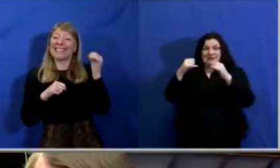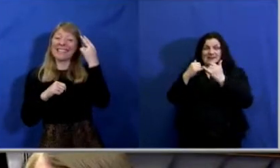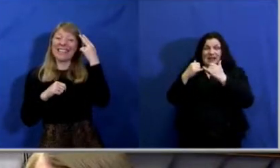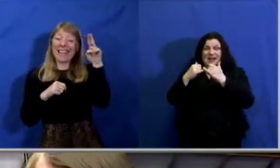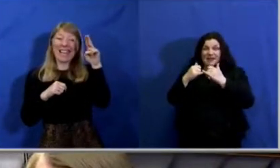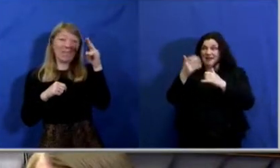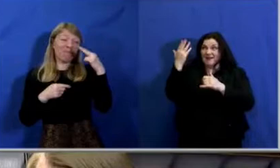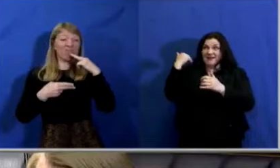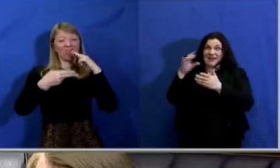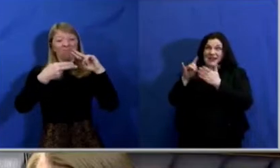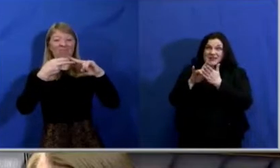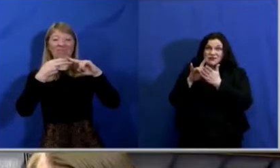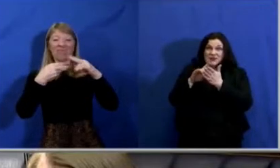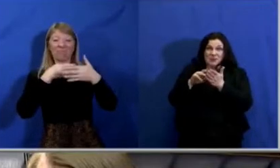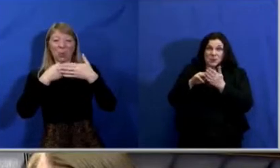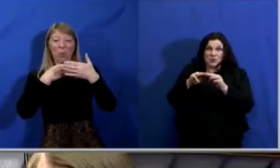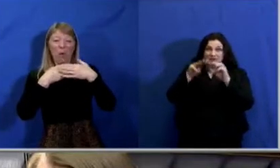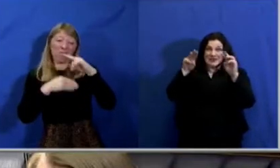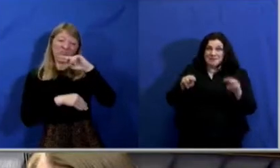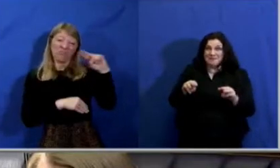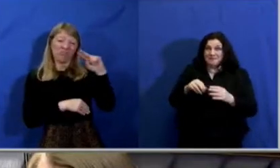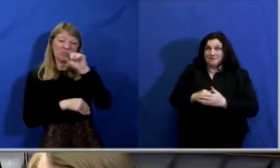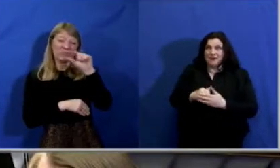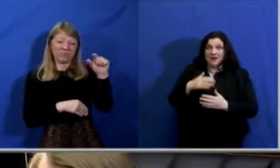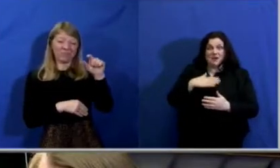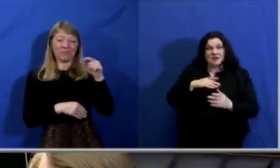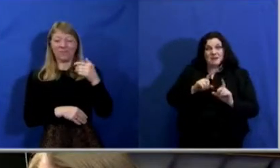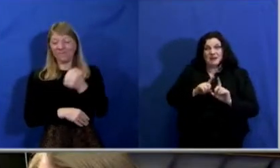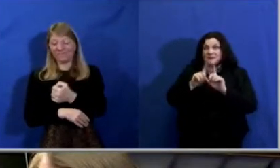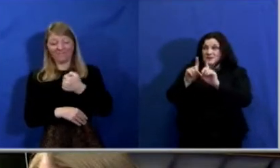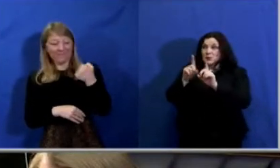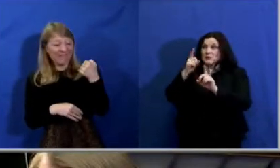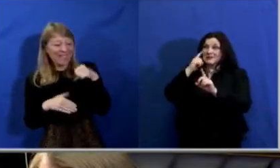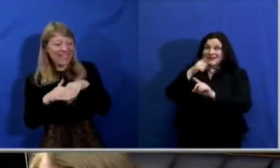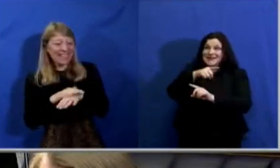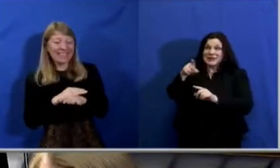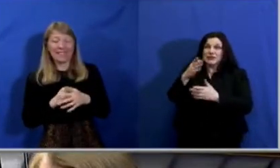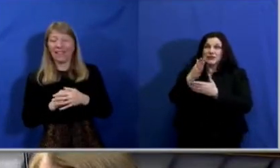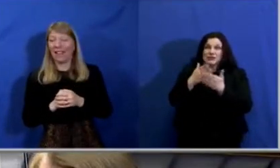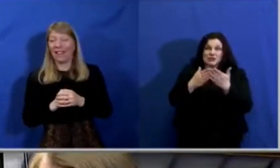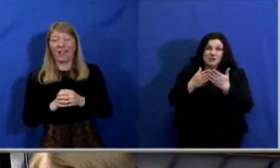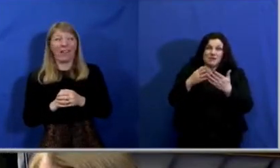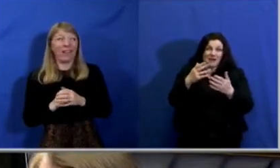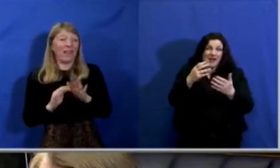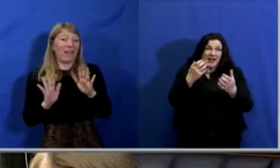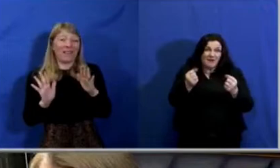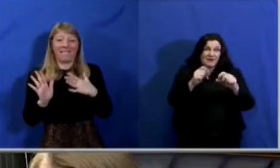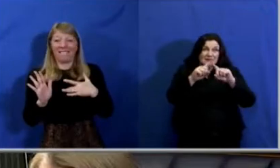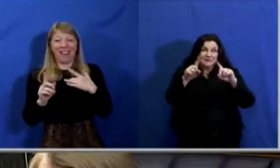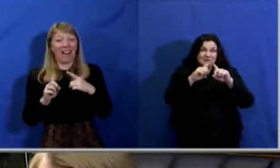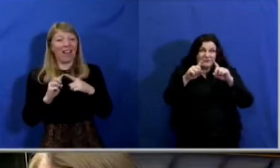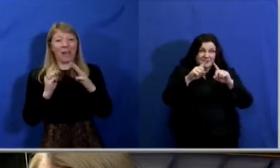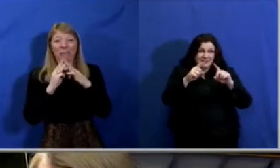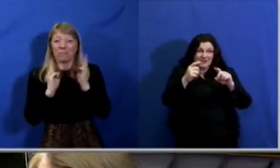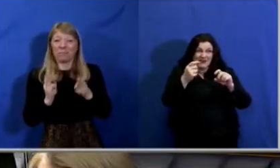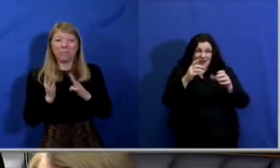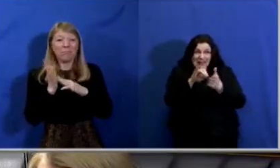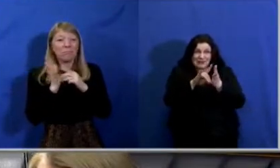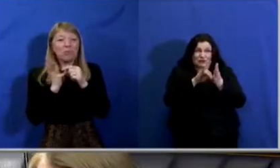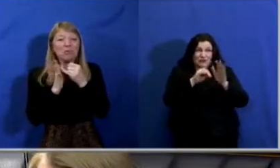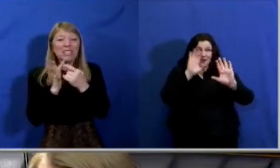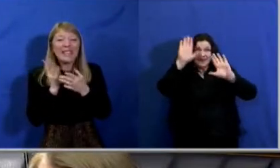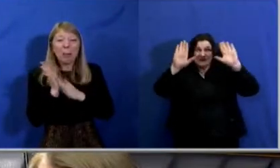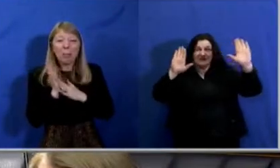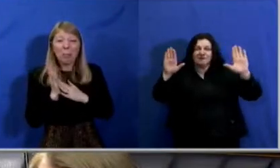went in there and I took one of my colleagues in just to let them see some of the memorabilia that's in there. There are photographs